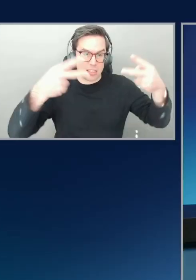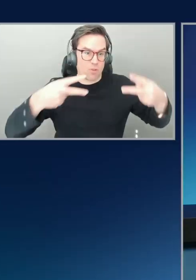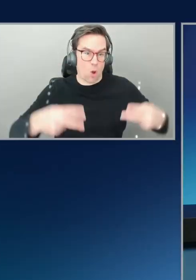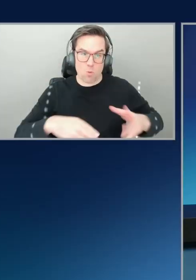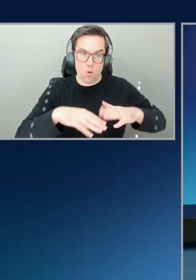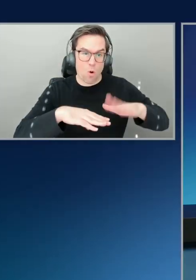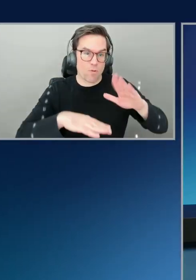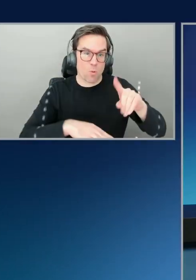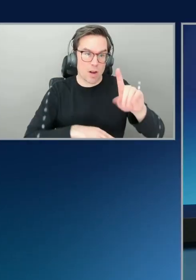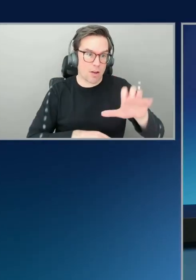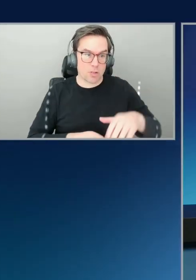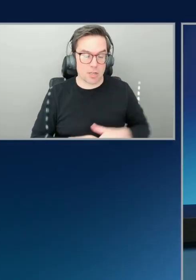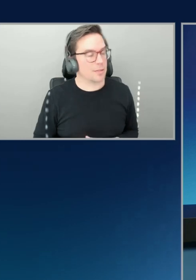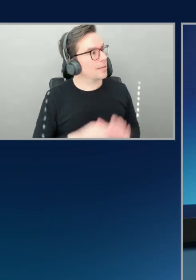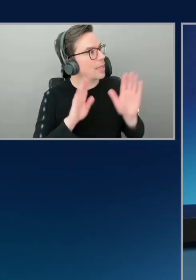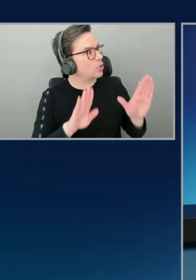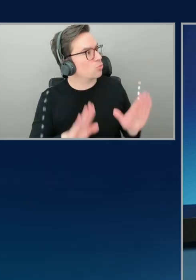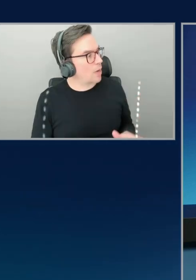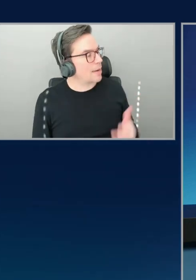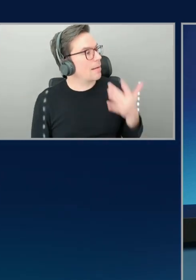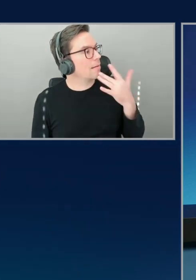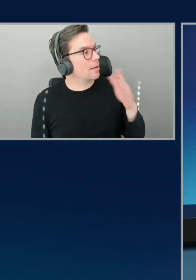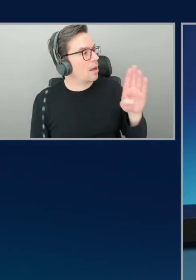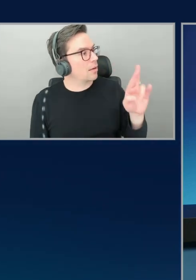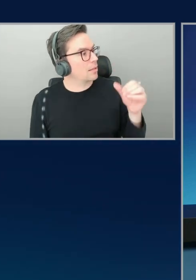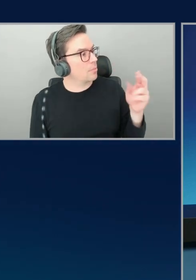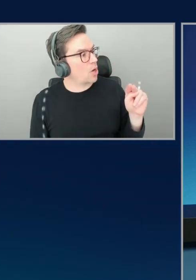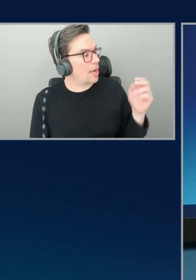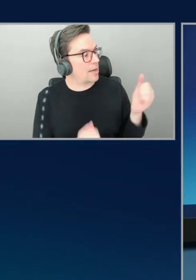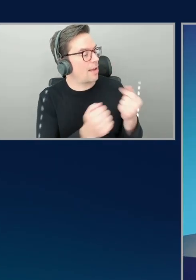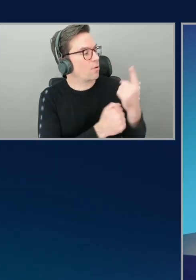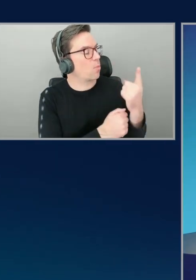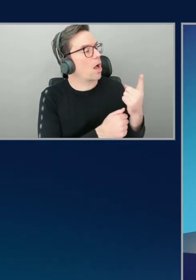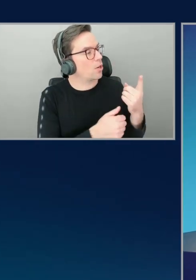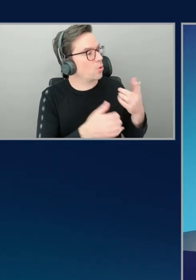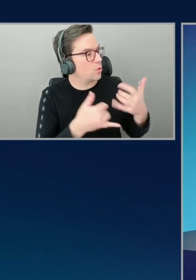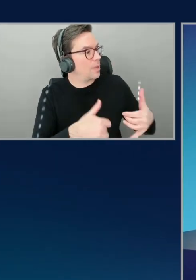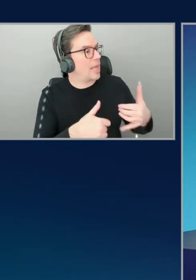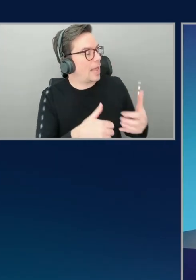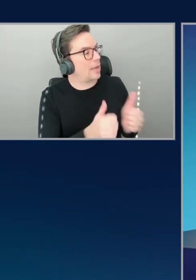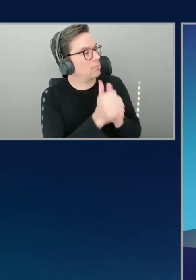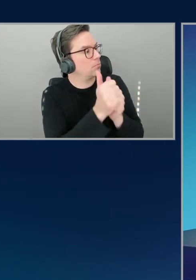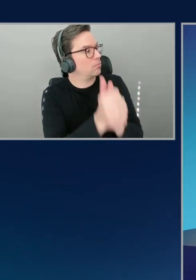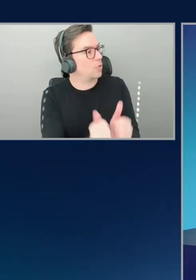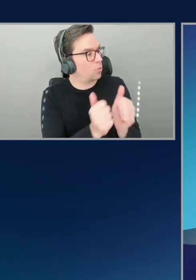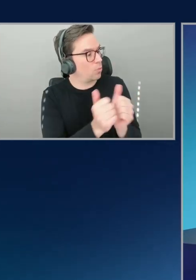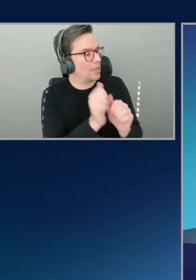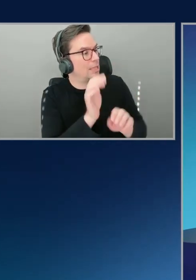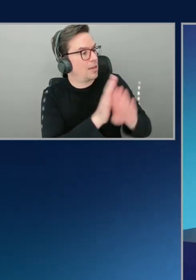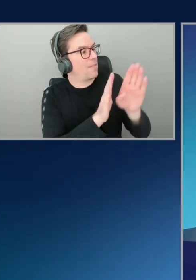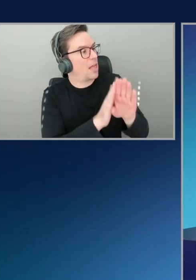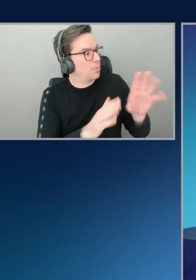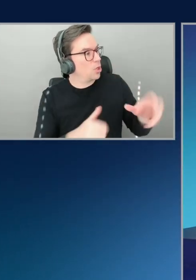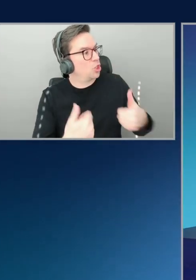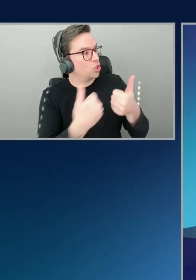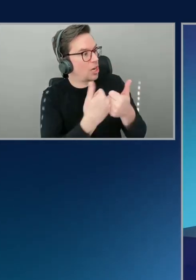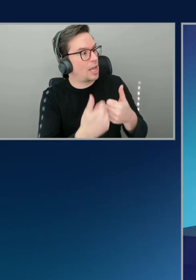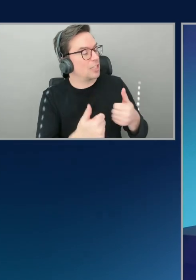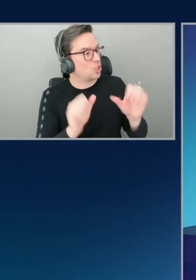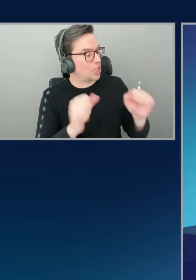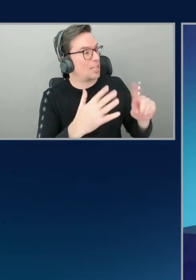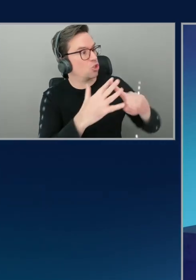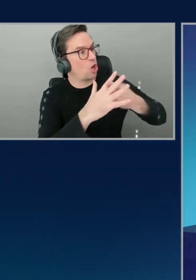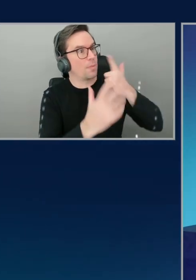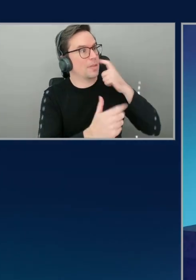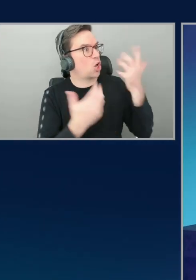luckily Brian, everybody who is, uh, playing along with the developer challenge already can get started because they downloaded everything. So